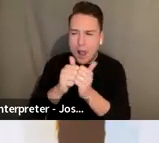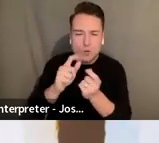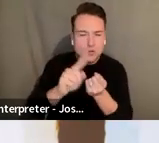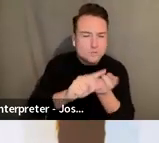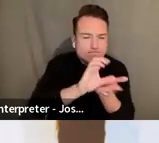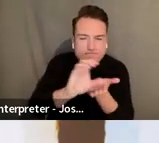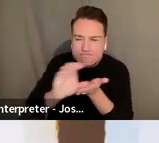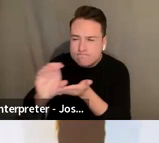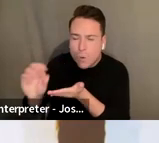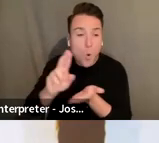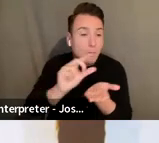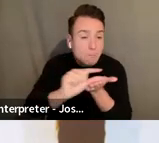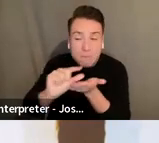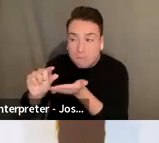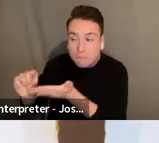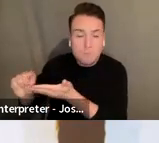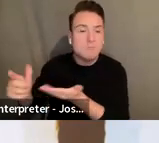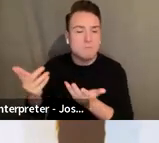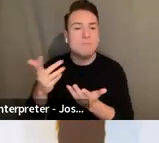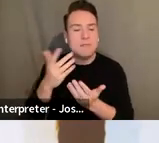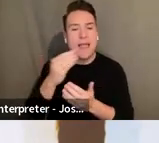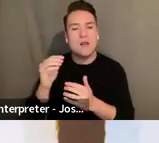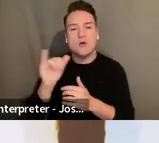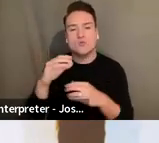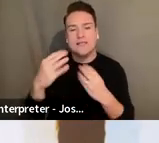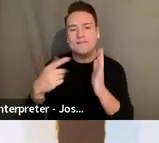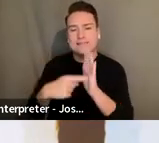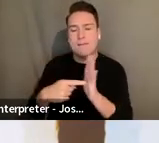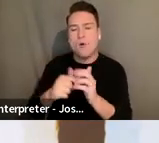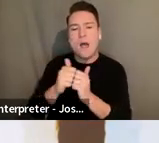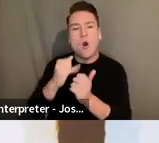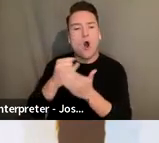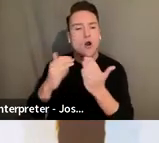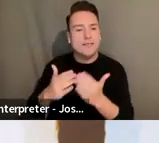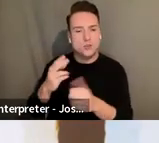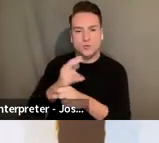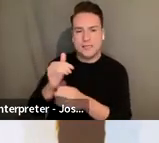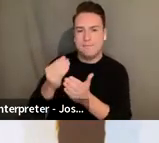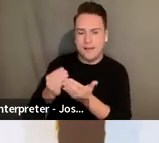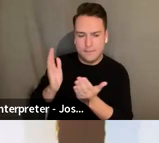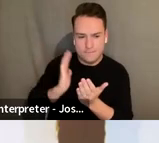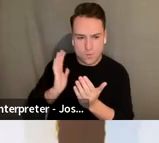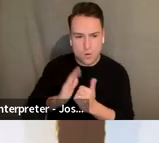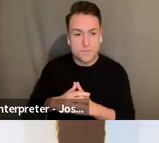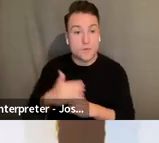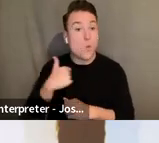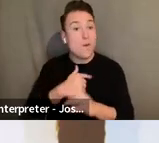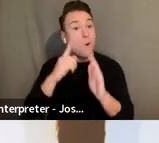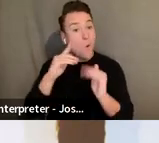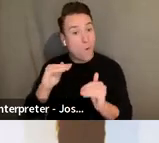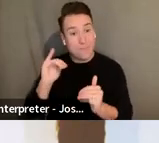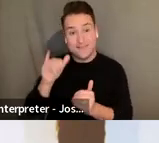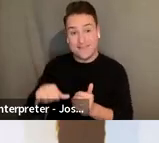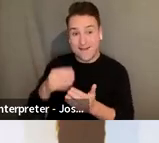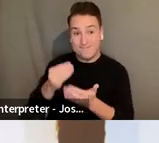reference for how other artists have used the funding in the past. In addition to helping you tour in new ways, we hope this funding can help subvert